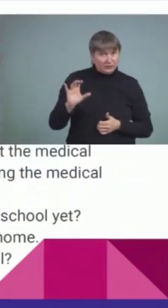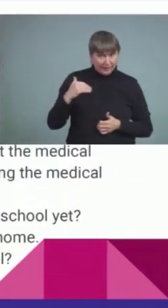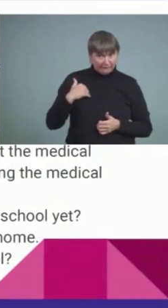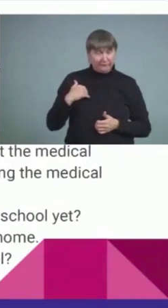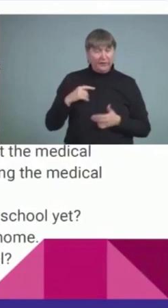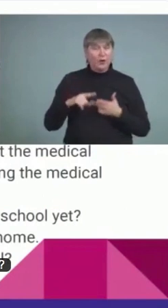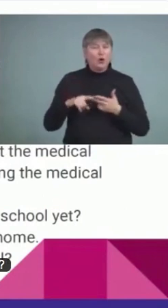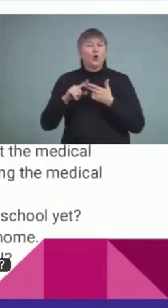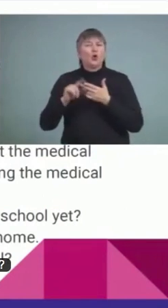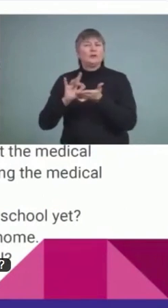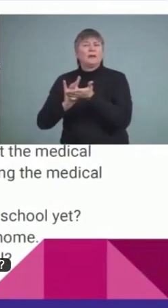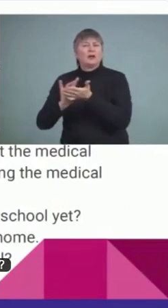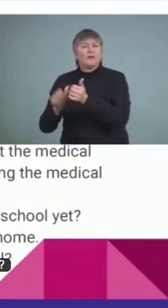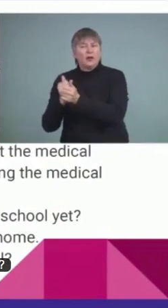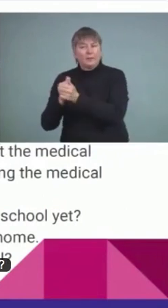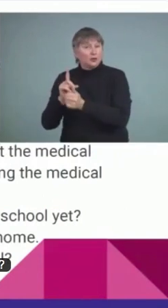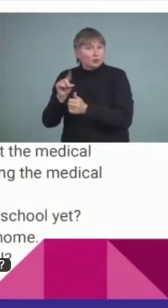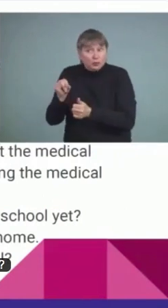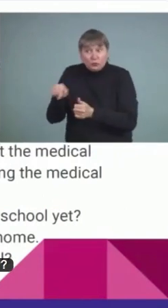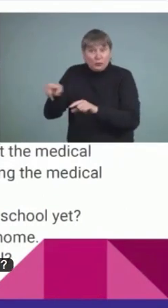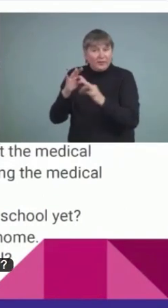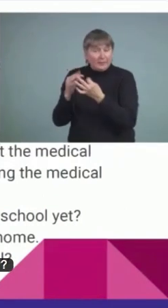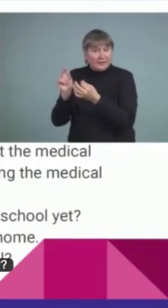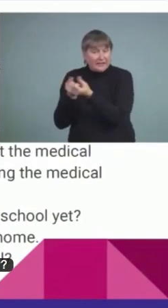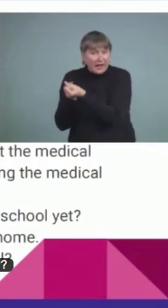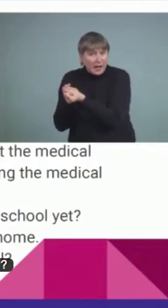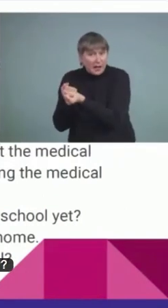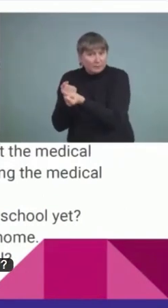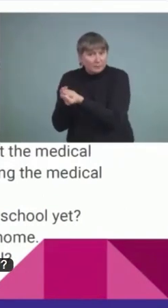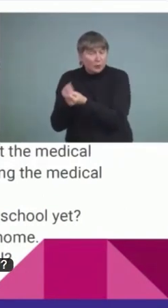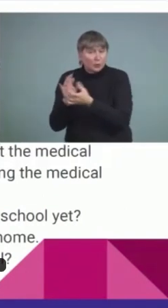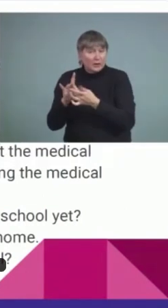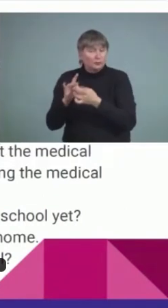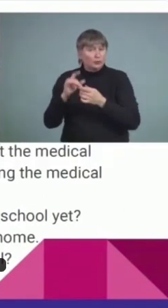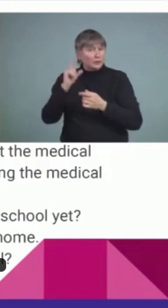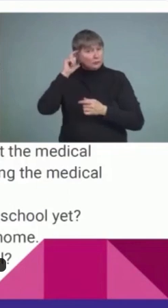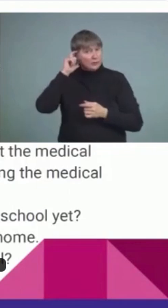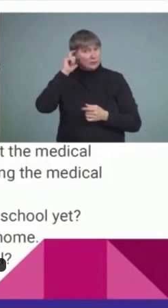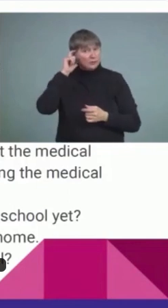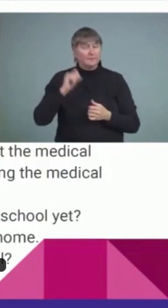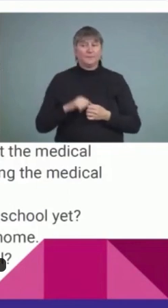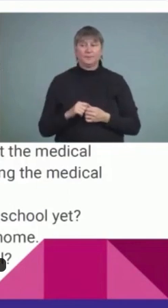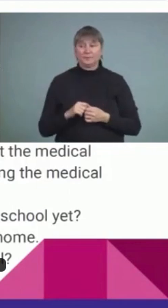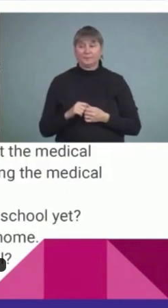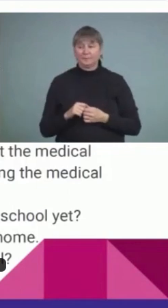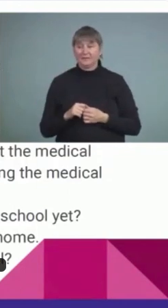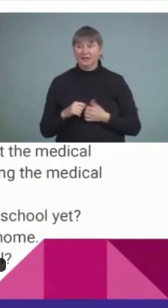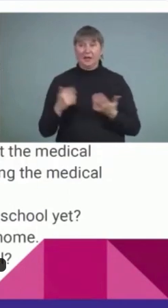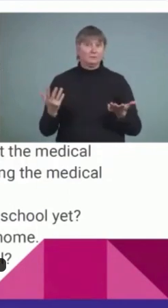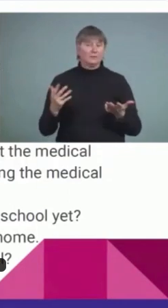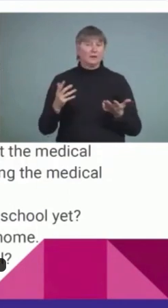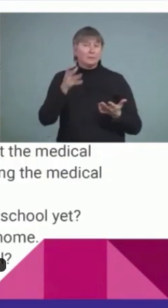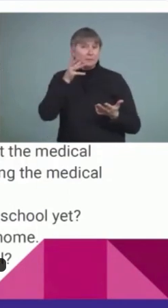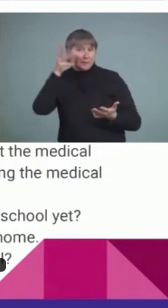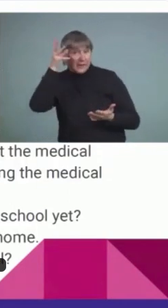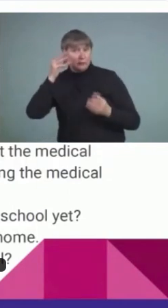the medical follow-up? Do they need some help with that? Do you need help with parent-teacher meetings at the school? Have you